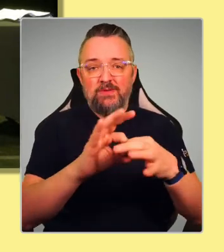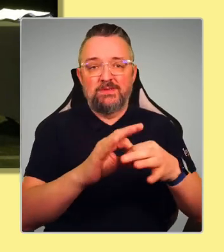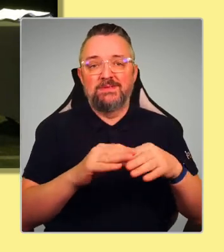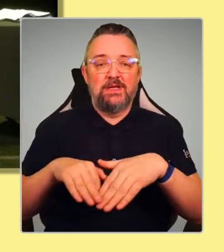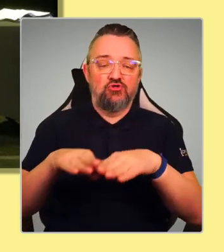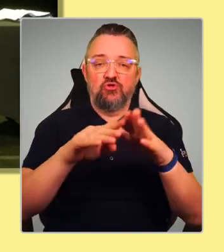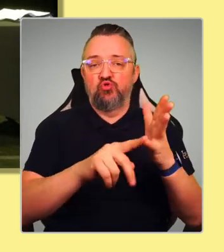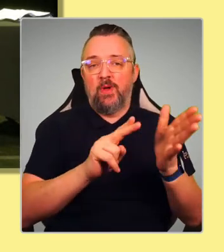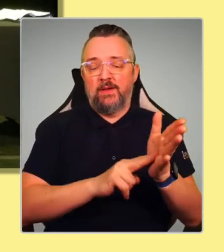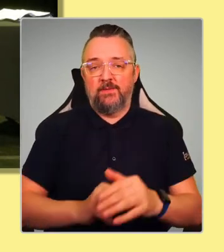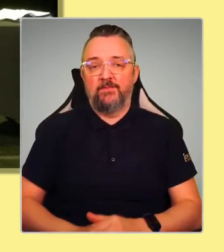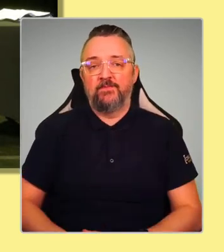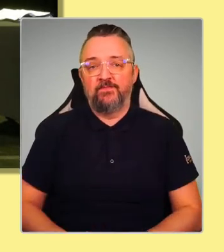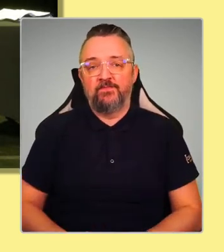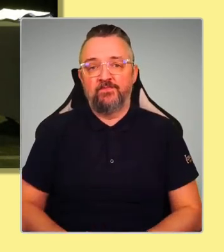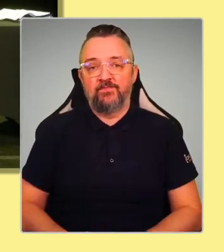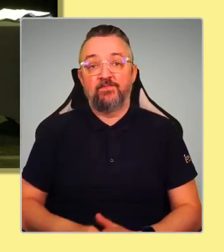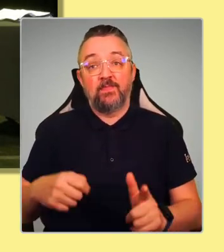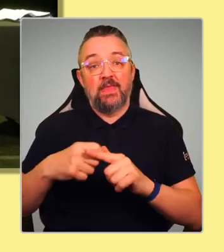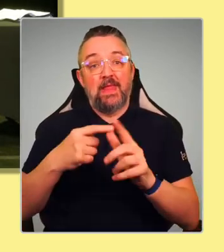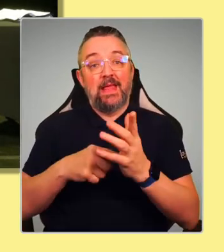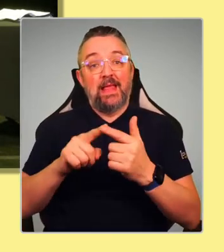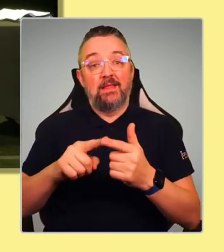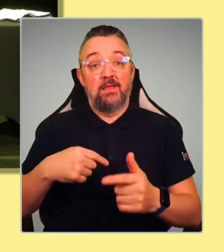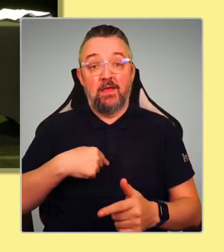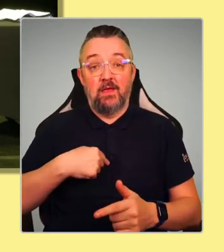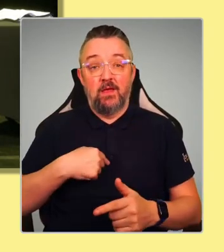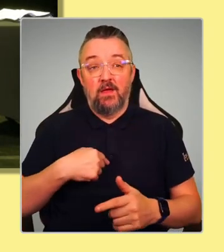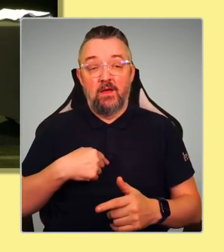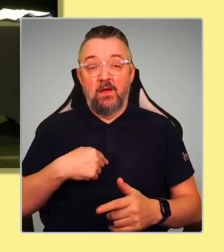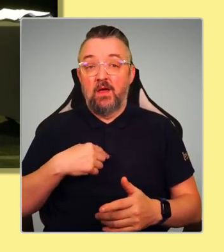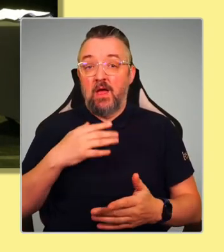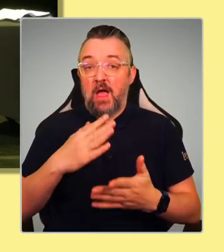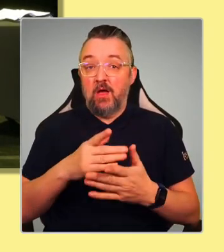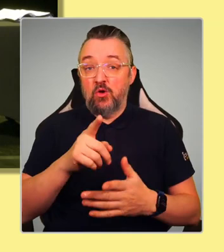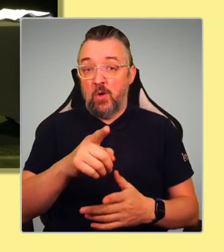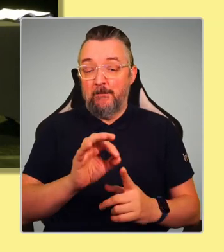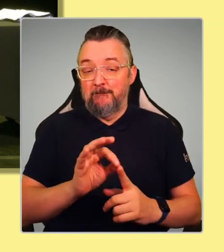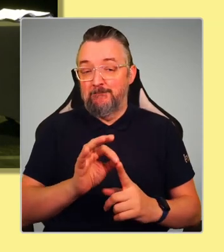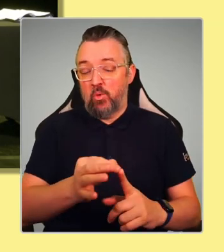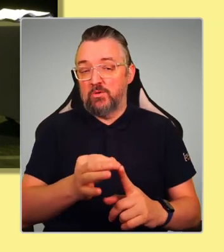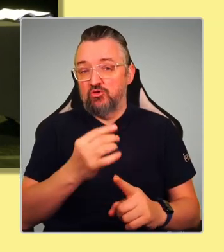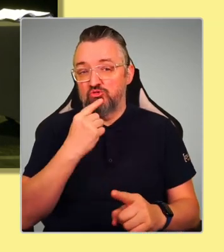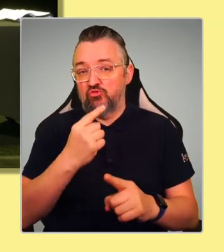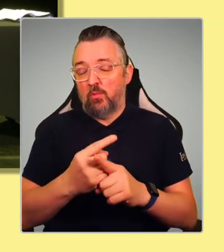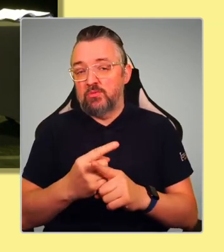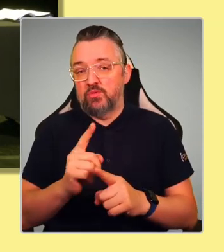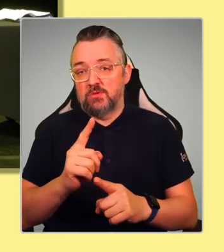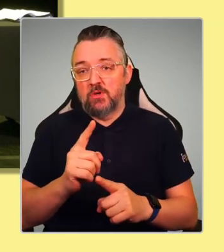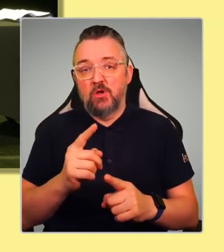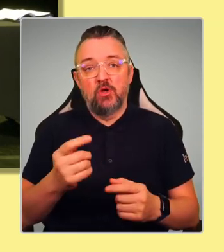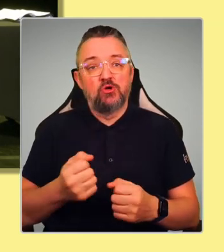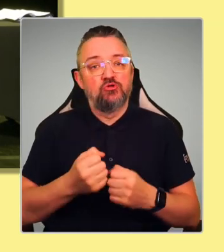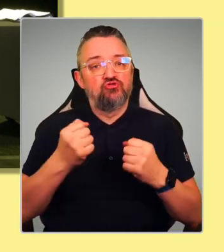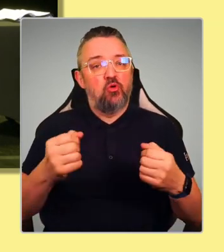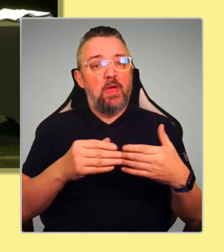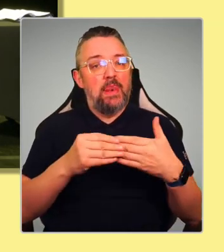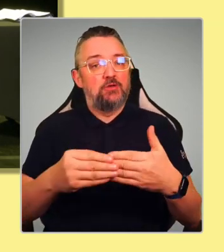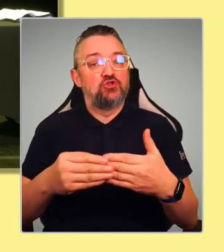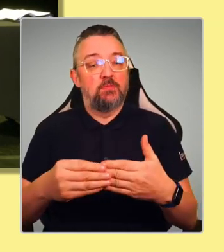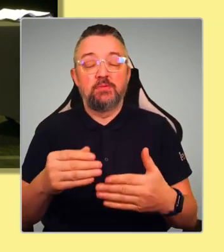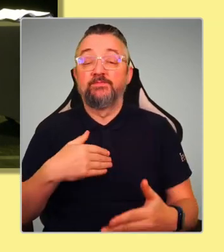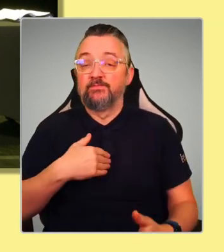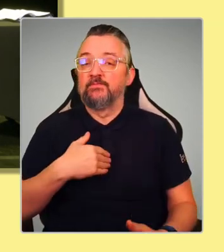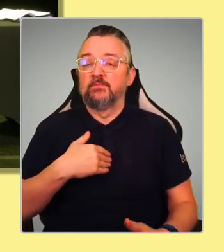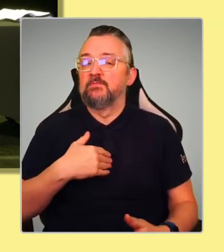Simon, can I strongly agree with the point that you made about the importance of strong leadership? Because I think